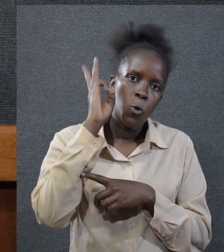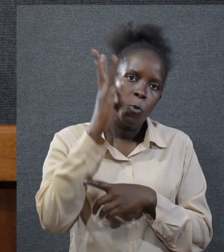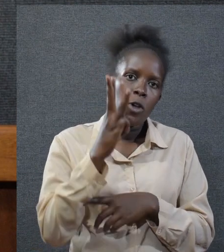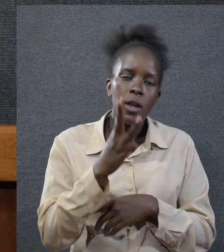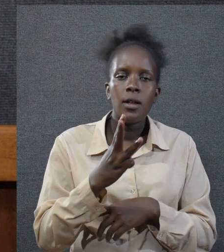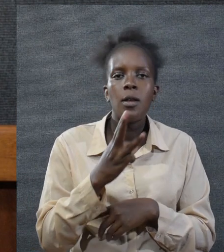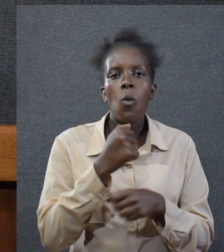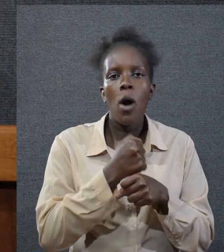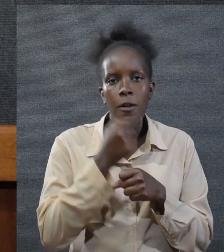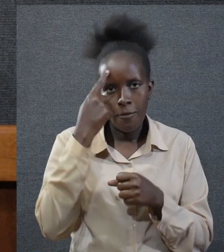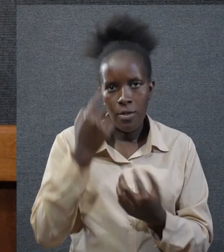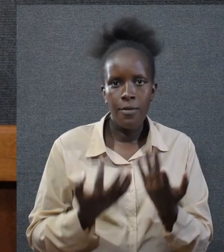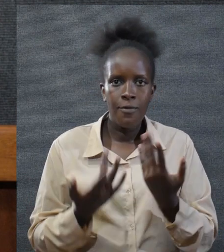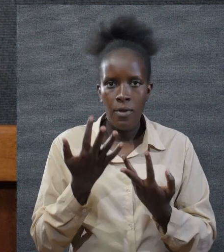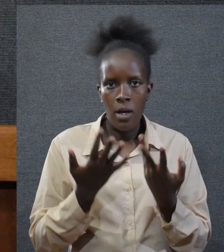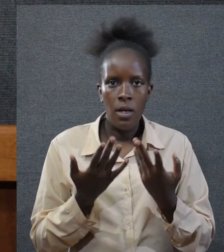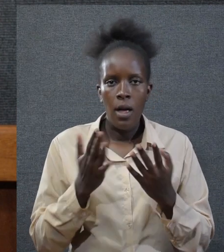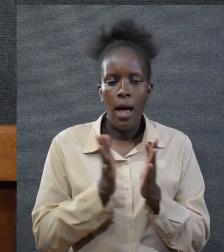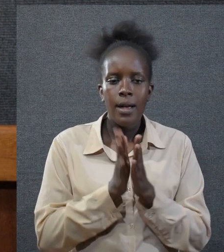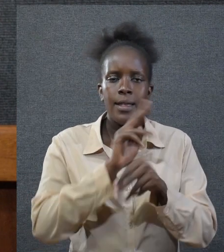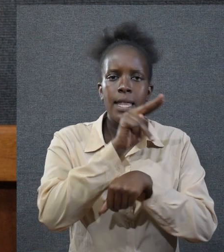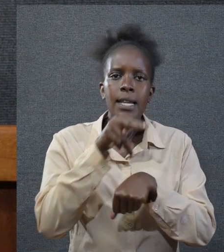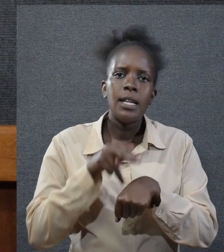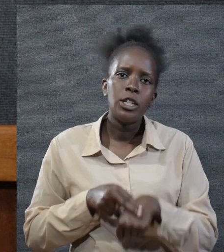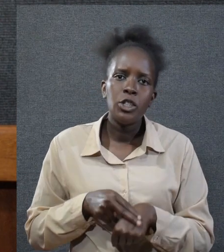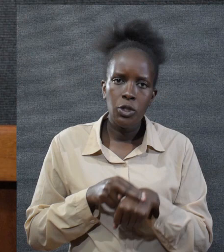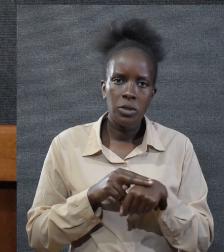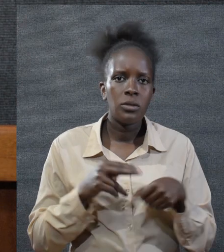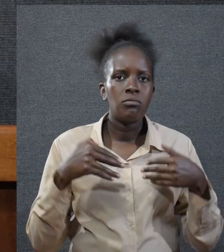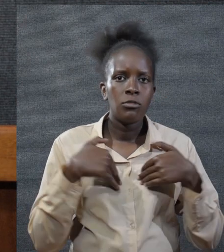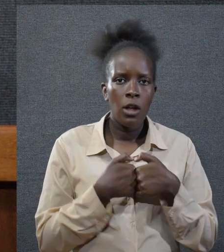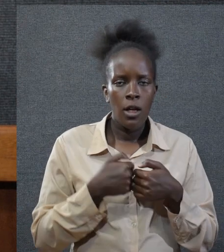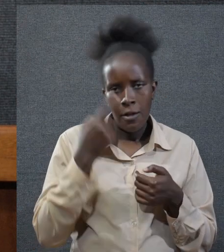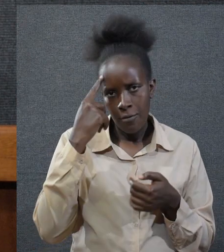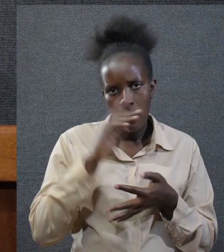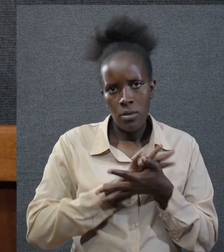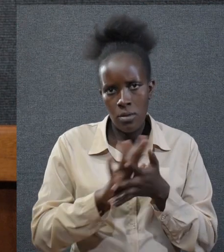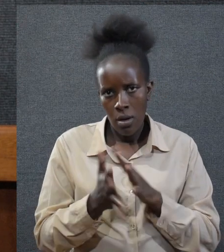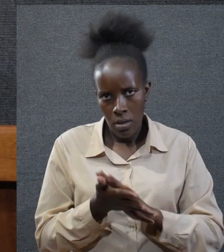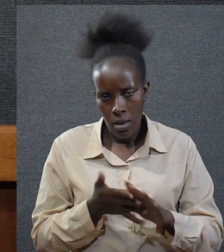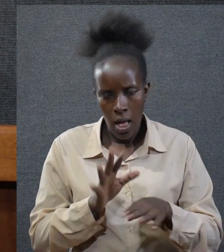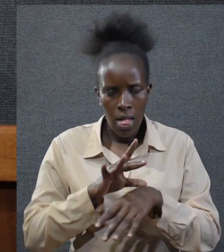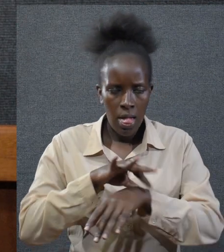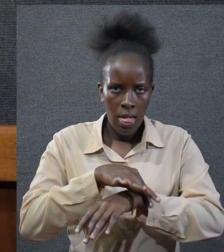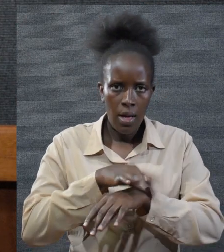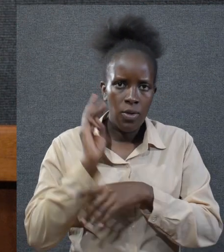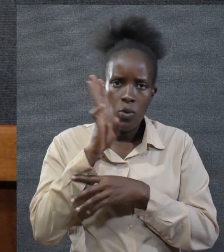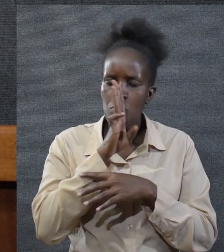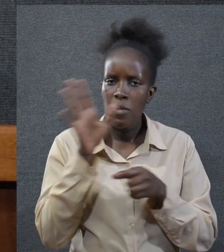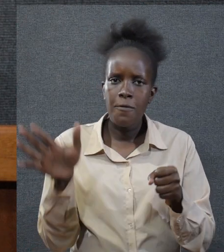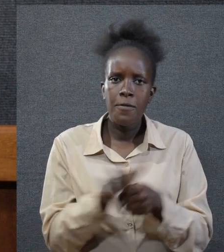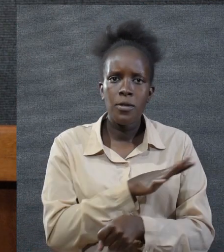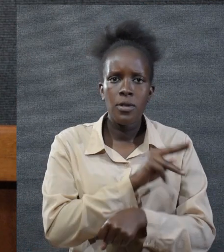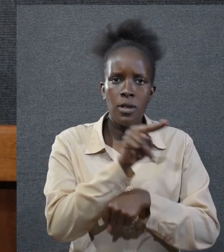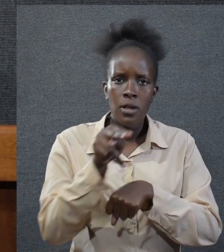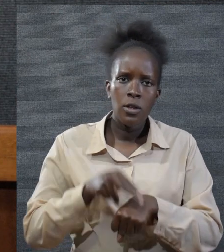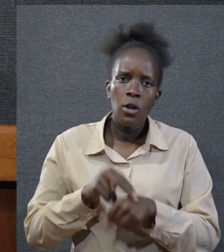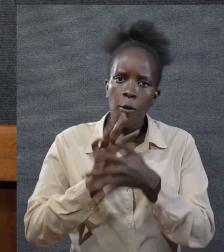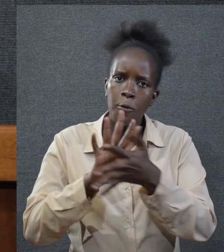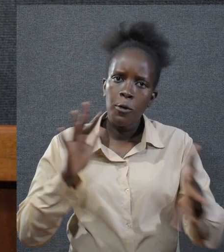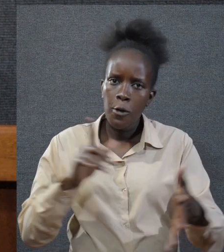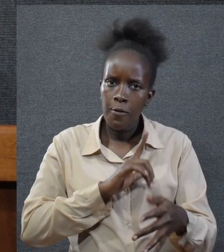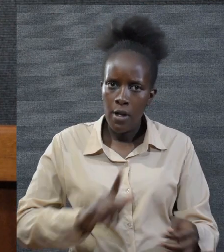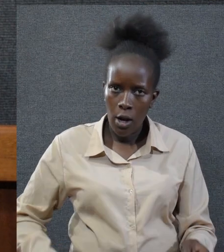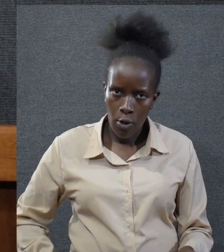fuel for the fire? That the nations exhaust themselves for nothing? For the earth will be filled with the